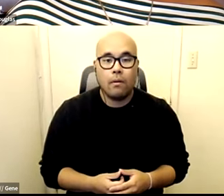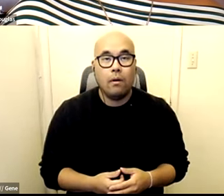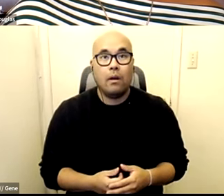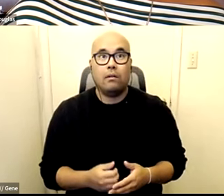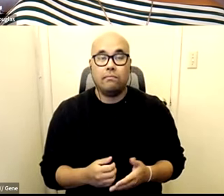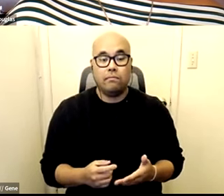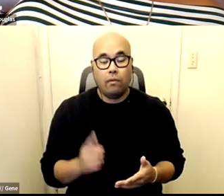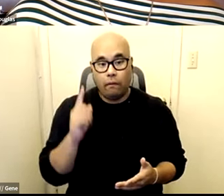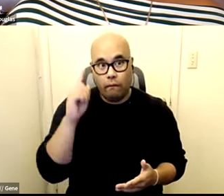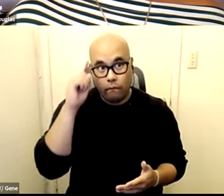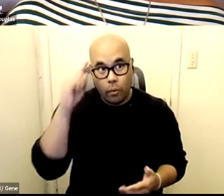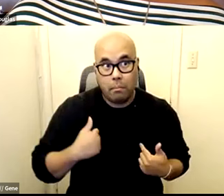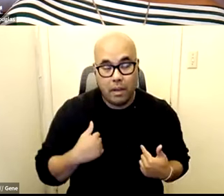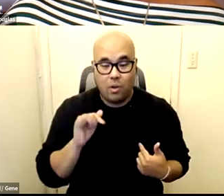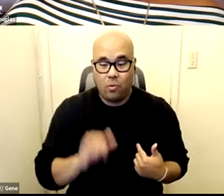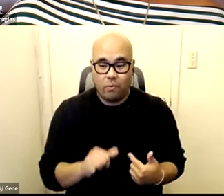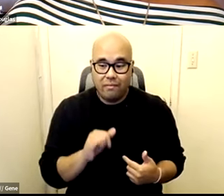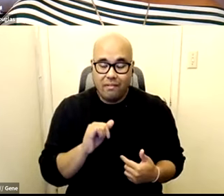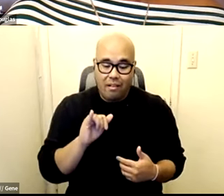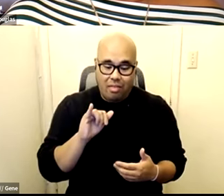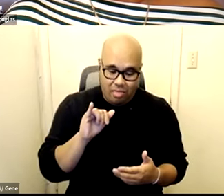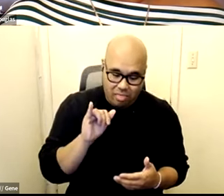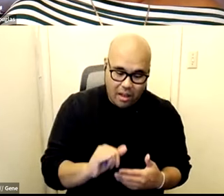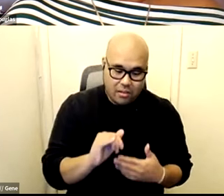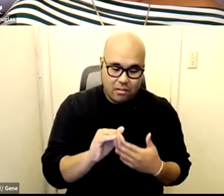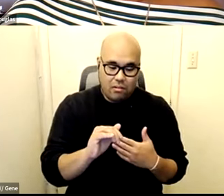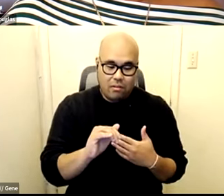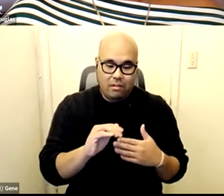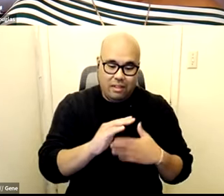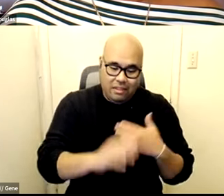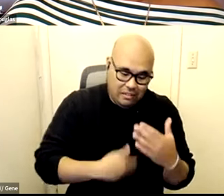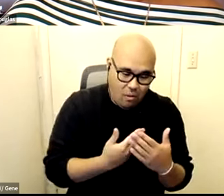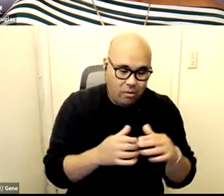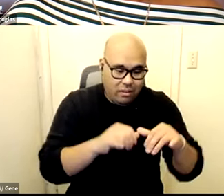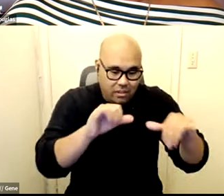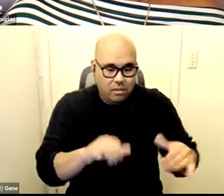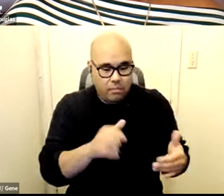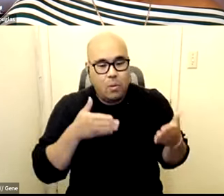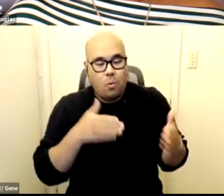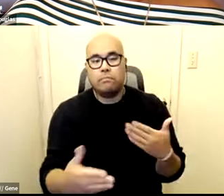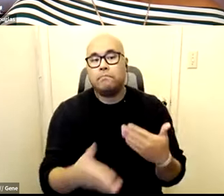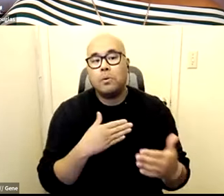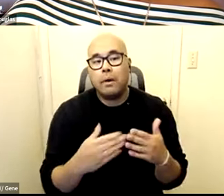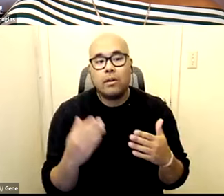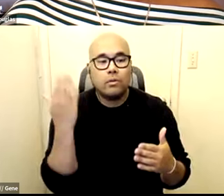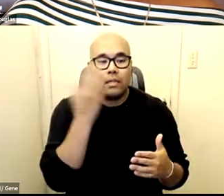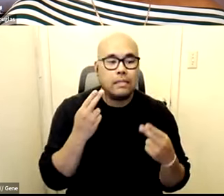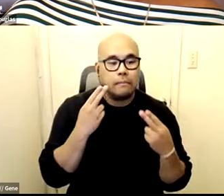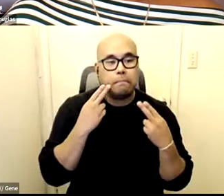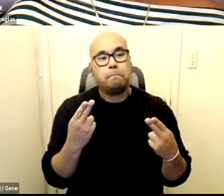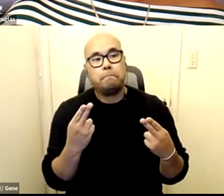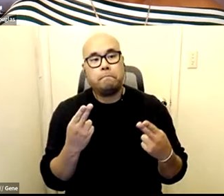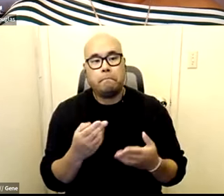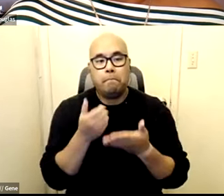way all of our systems, no matter how innocent they look to be in the